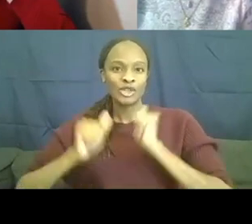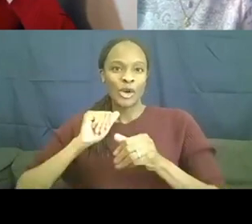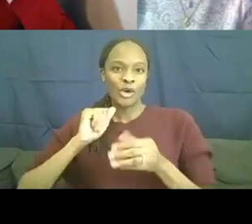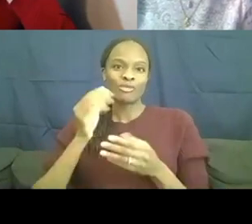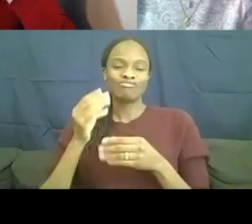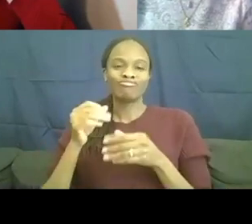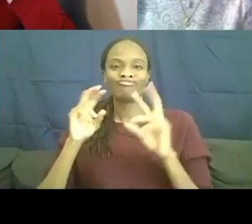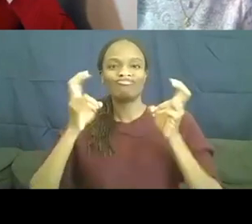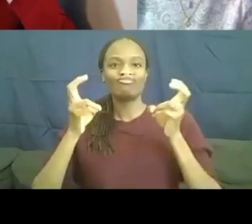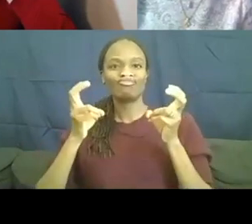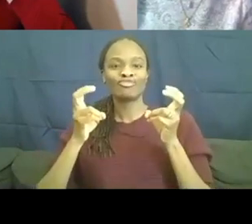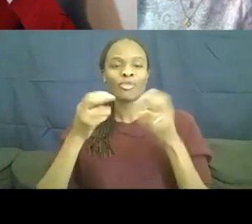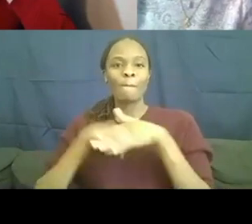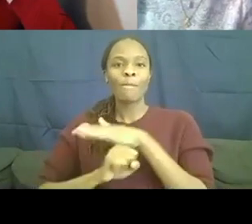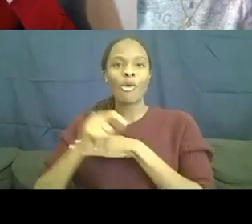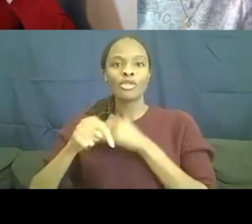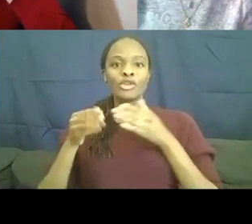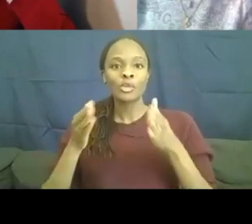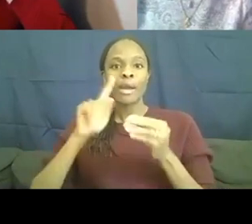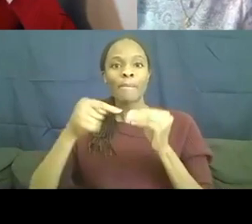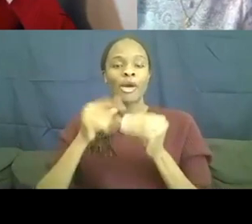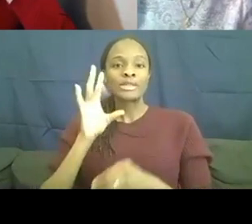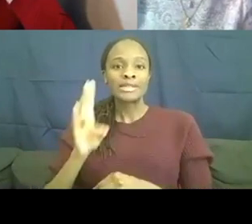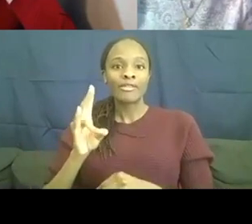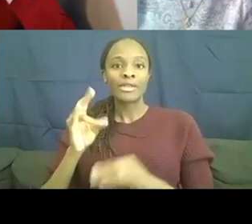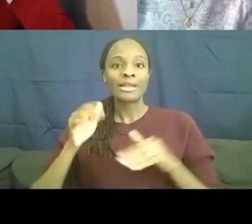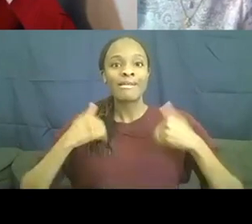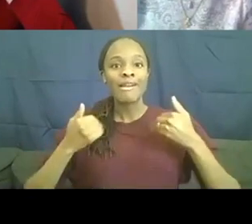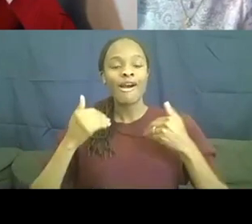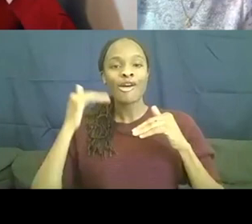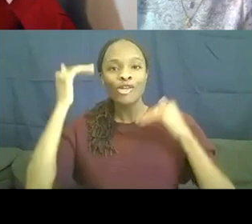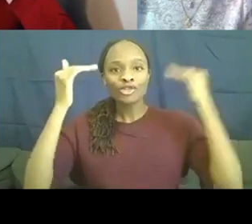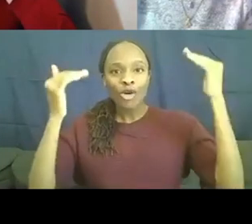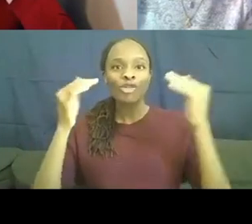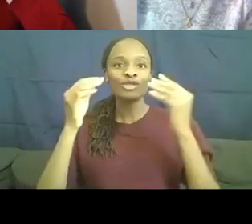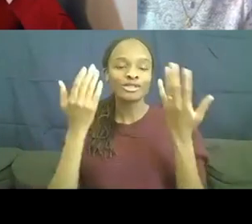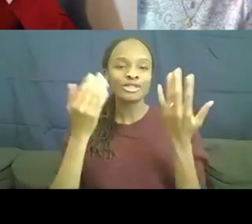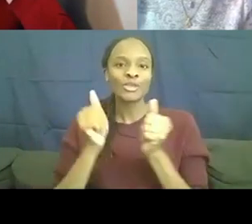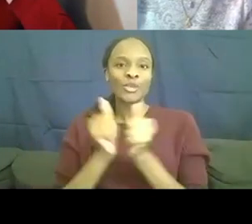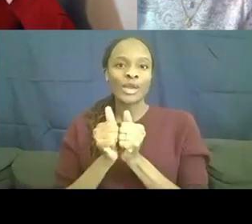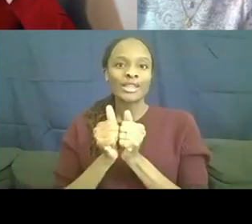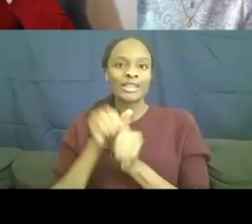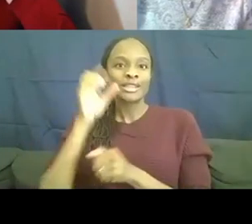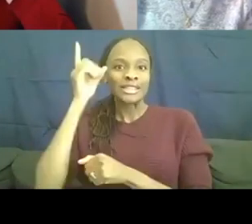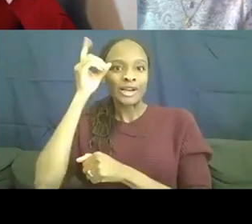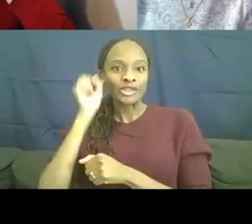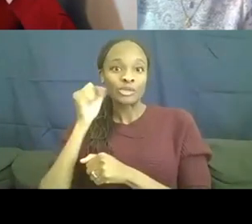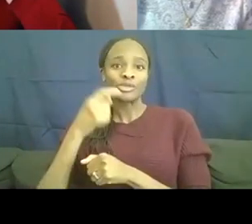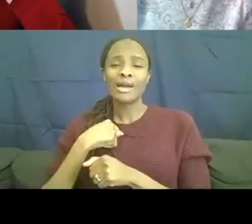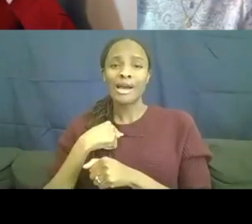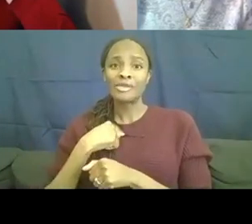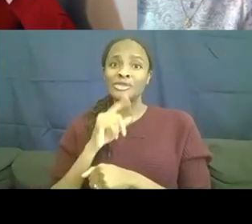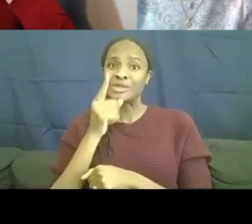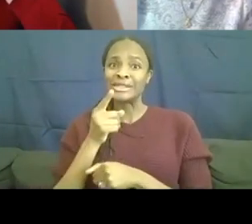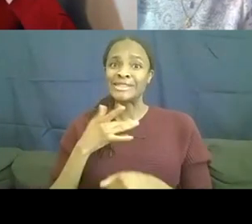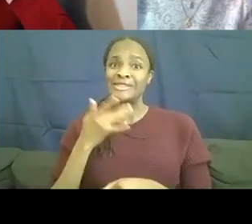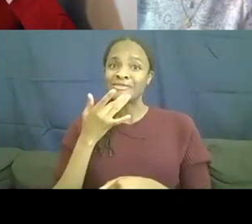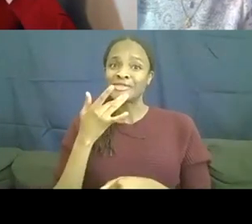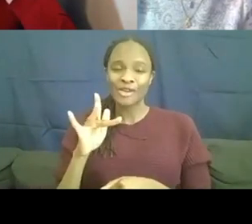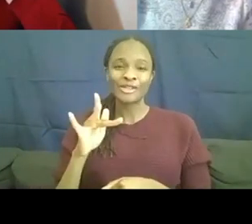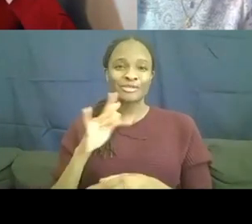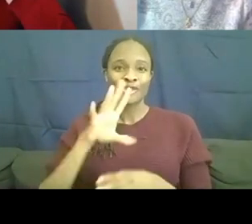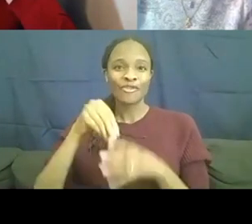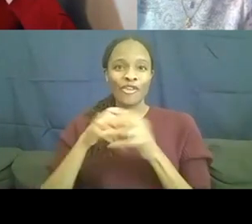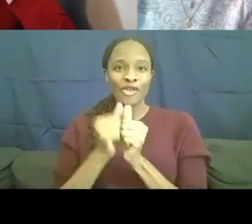adults with Down syndrome and their families. I was lucky enough to be involved with both projects. In both,